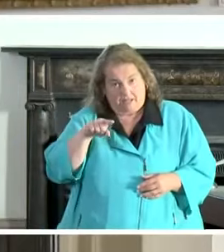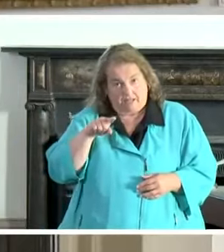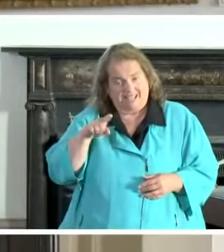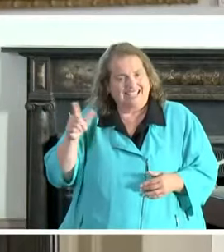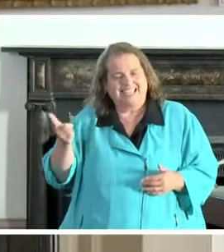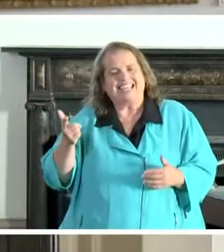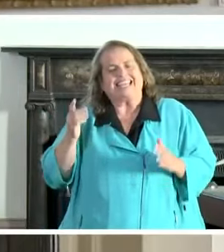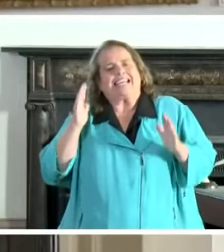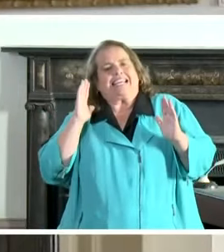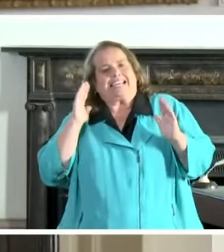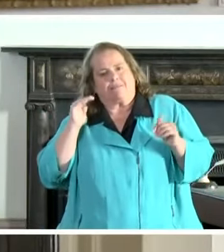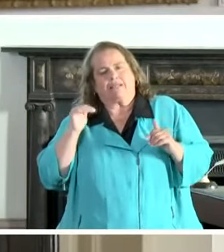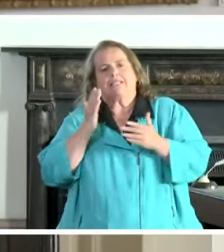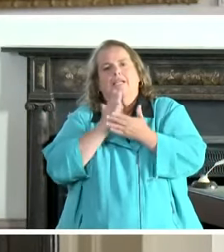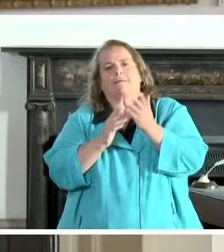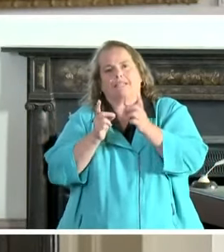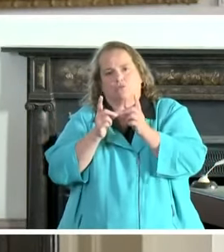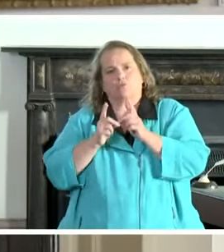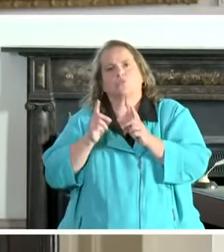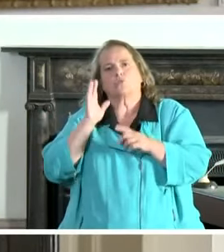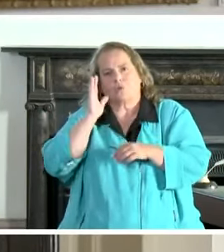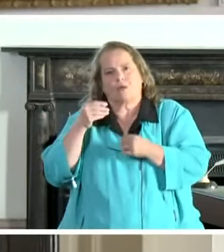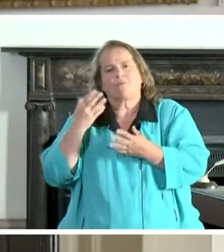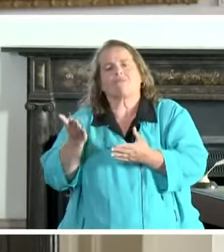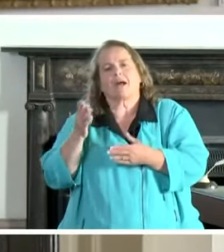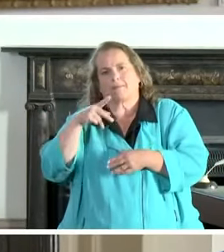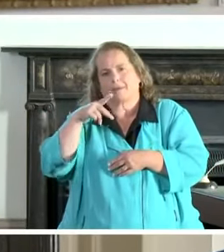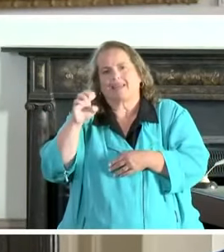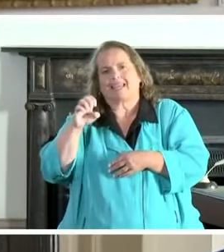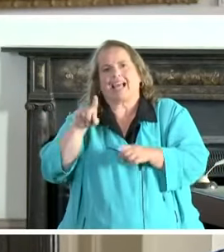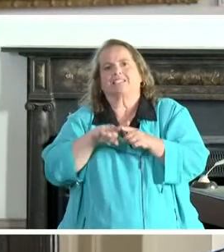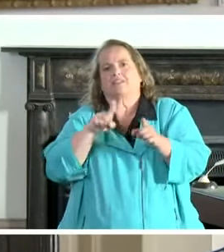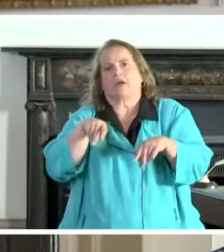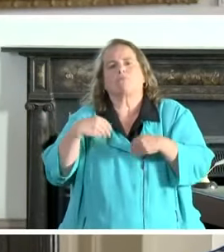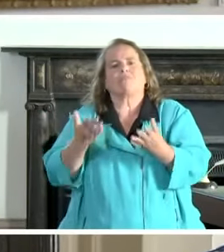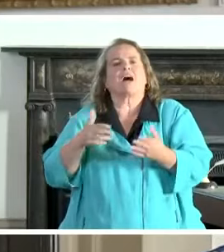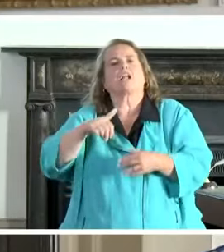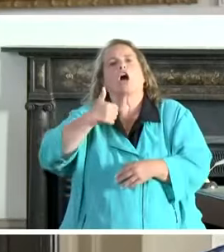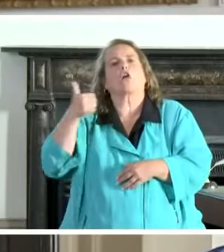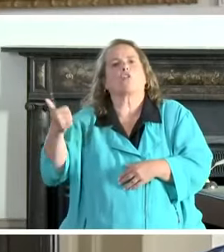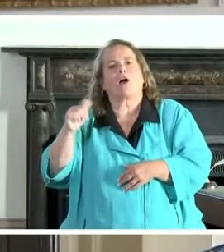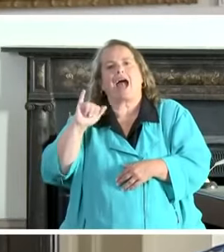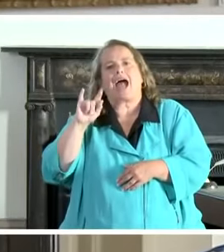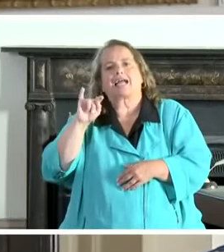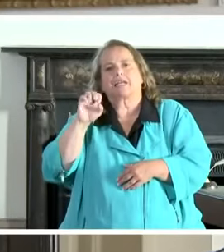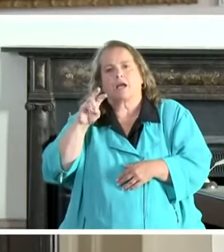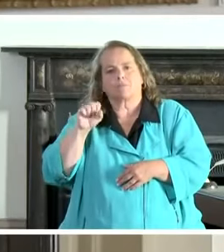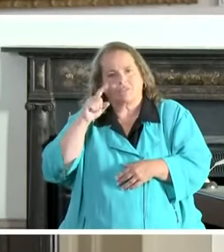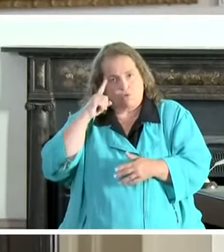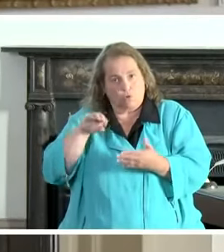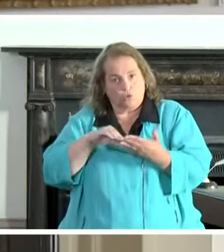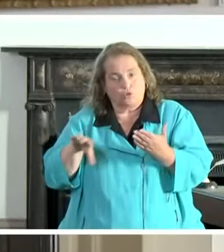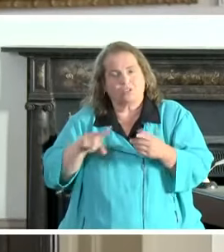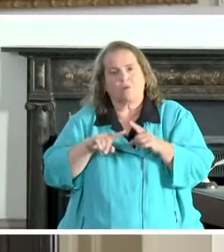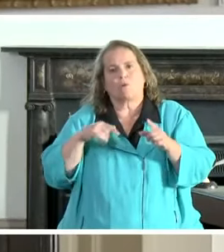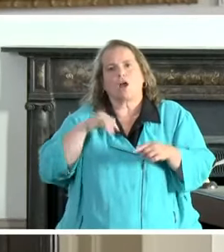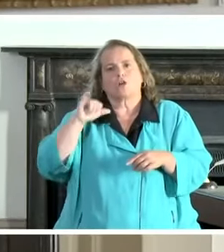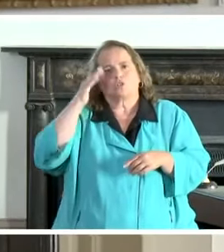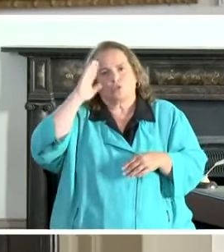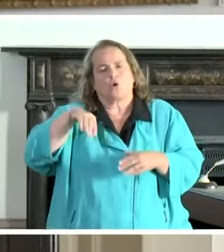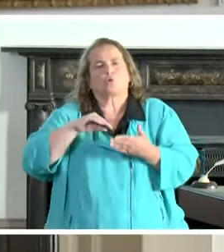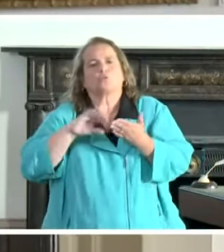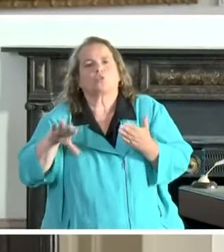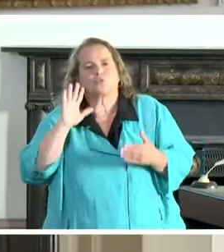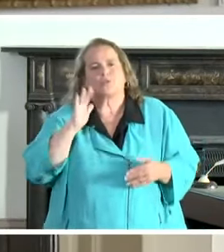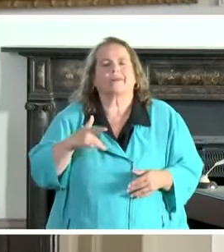It's anticipated that districts of course will provide PPE as they do provide other items for students. But we also know that students